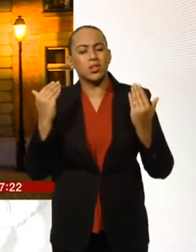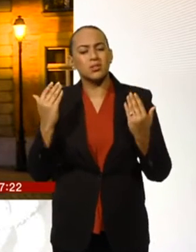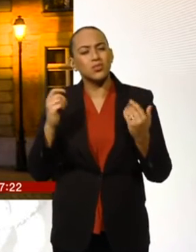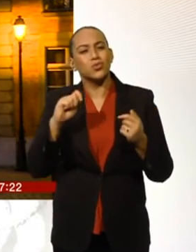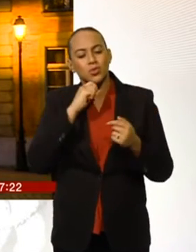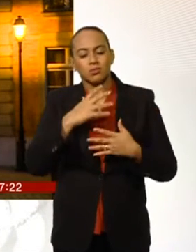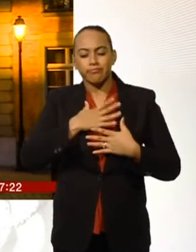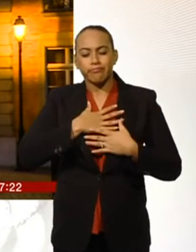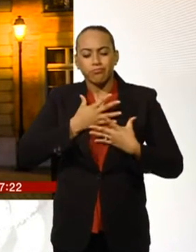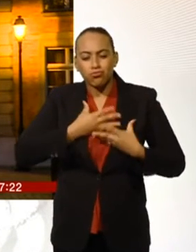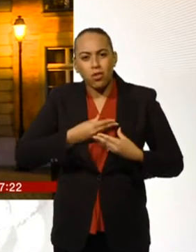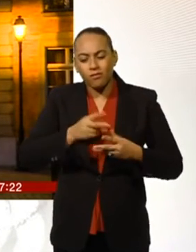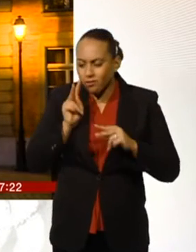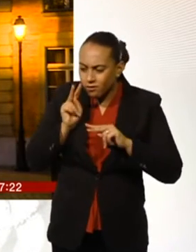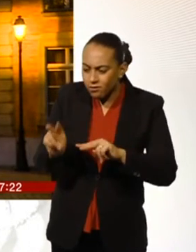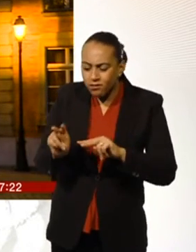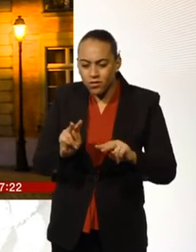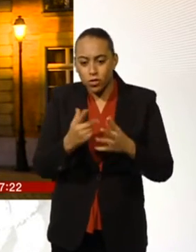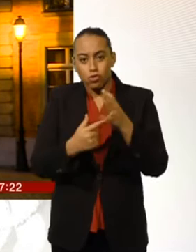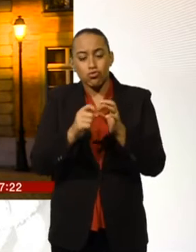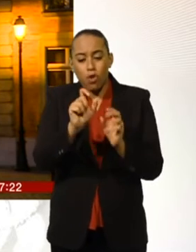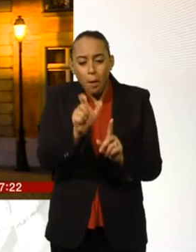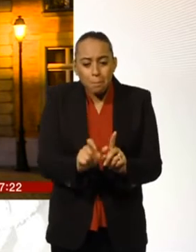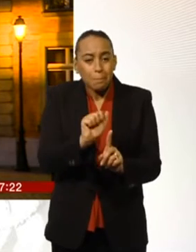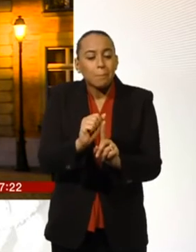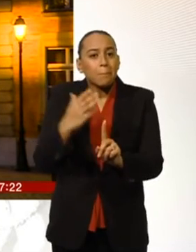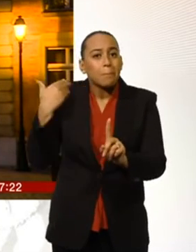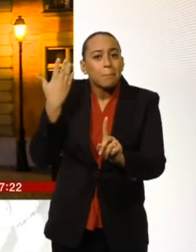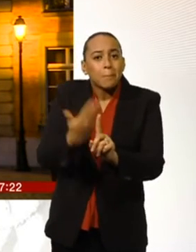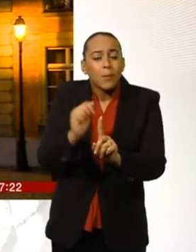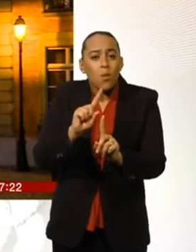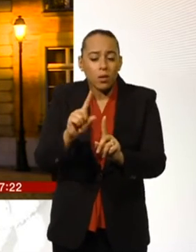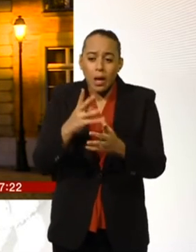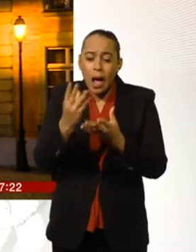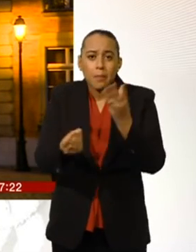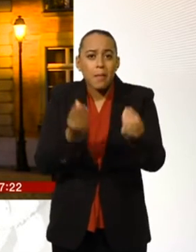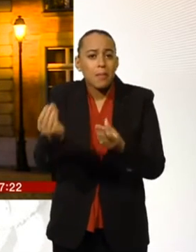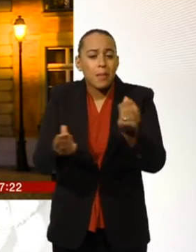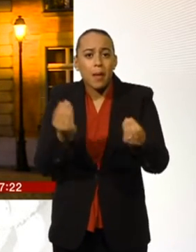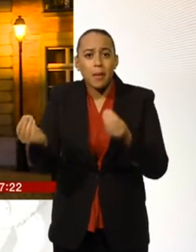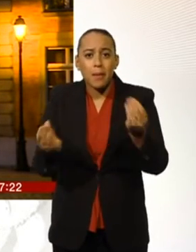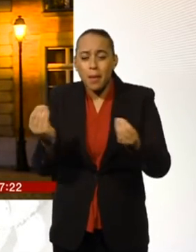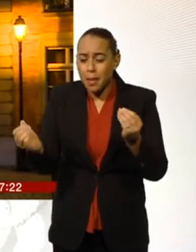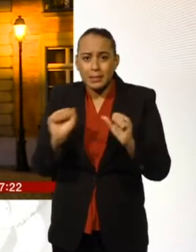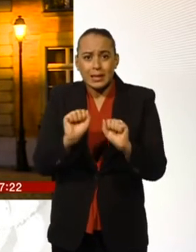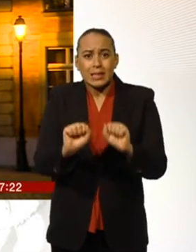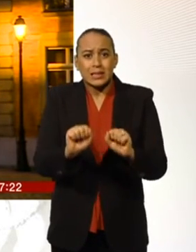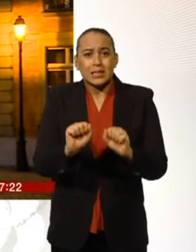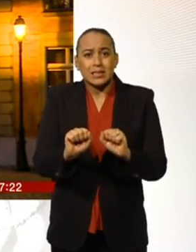and looking at Rob and Rob's history. You know, Rob just helps people. If he was listening to the, excuse me, if he was listening to the